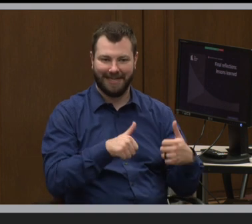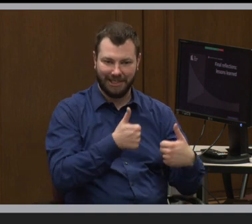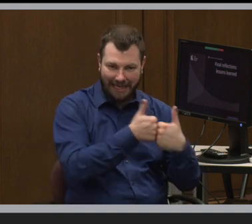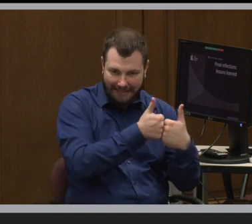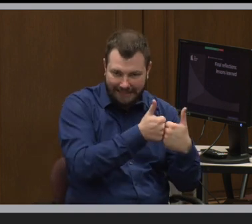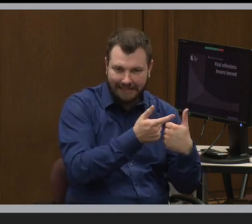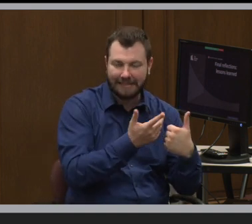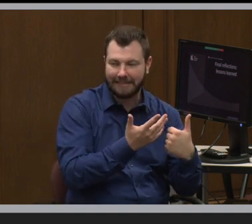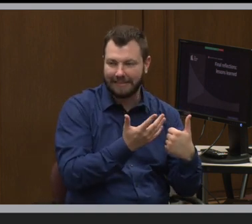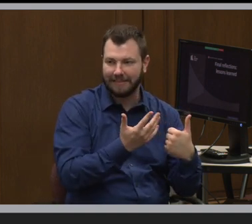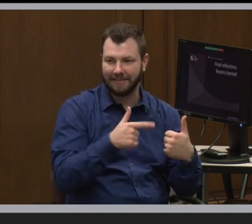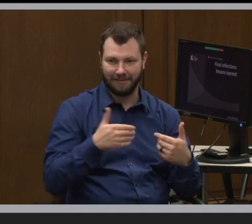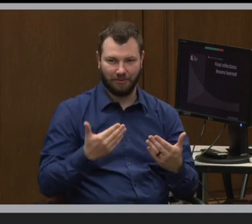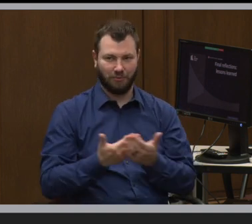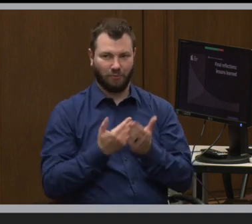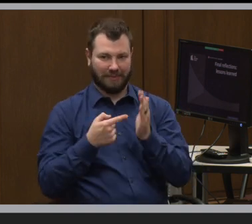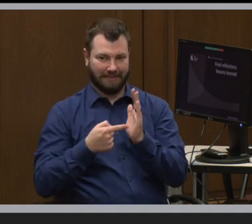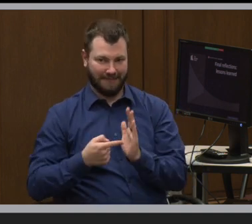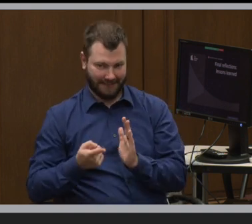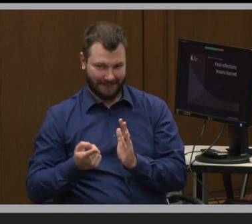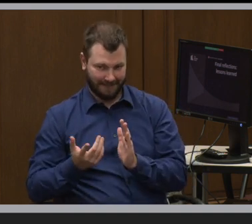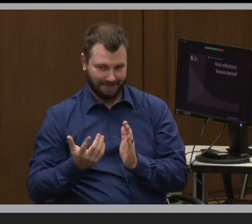this new exhibit.